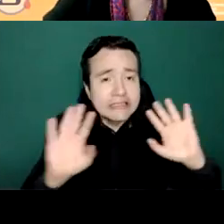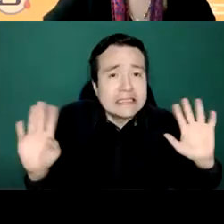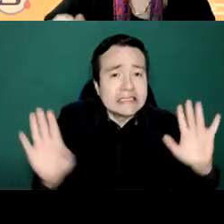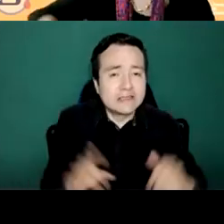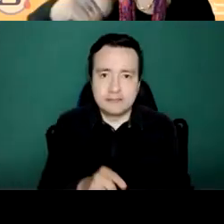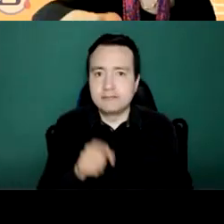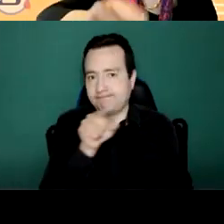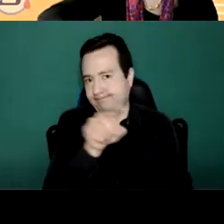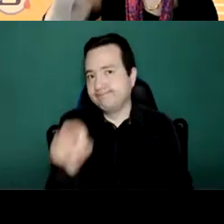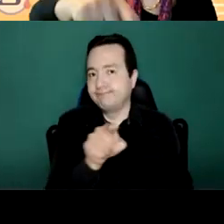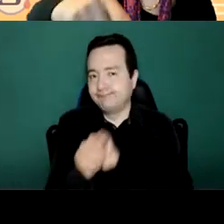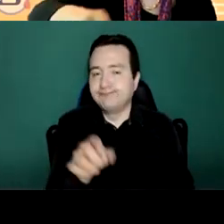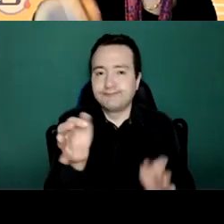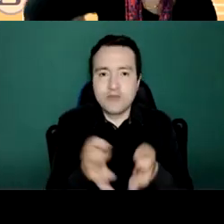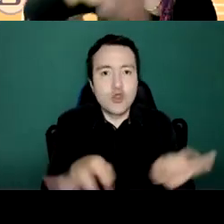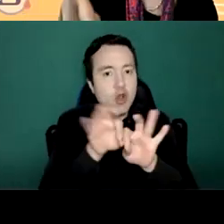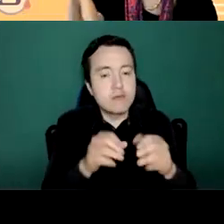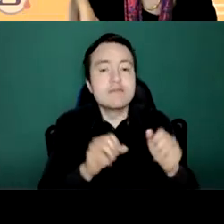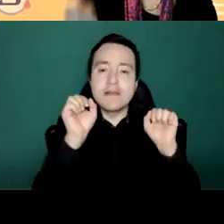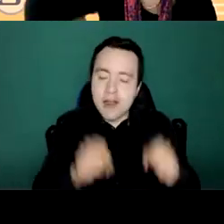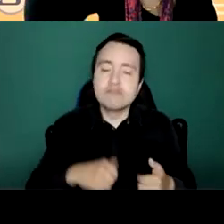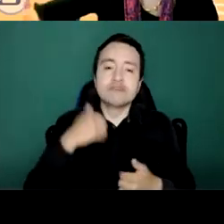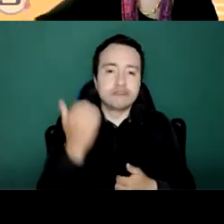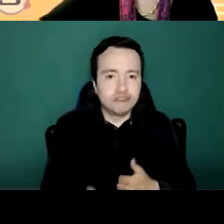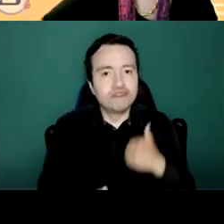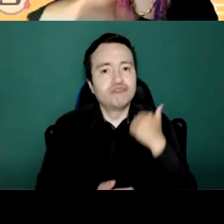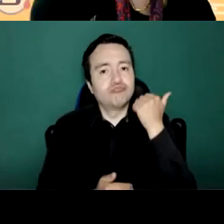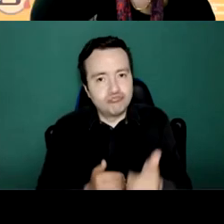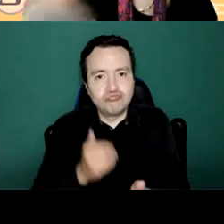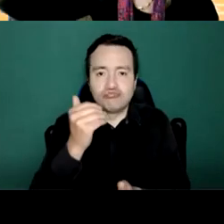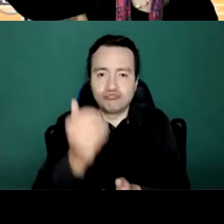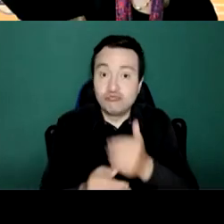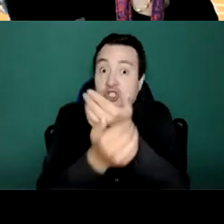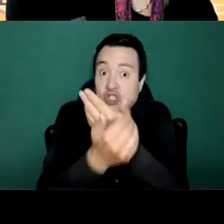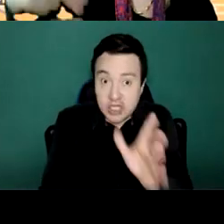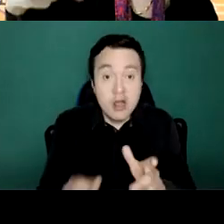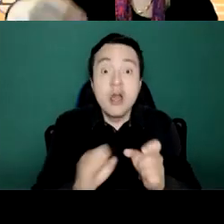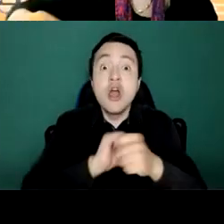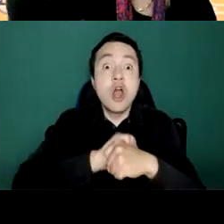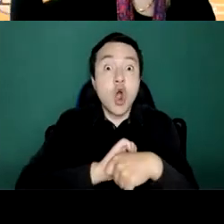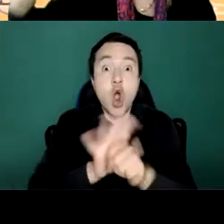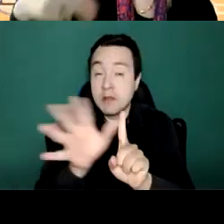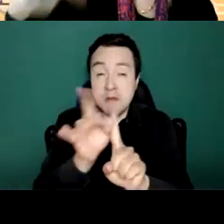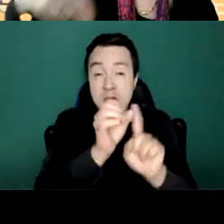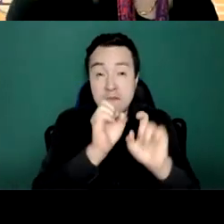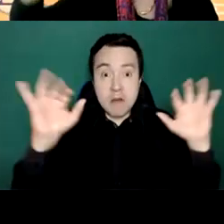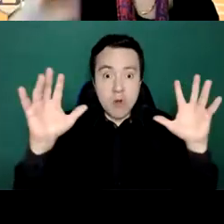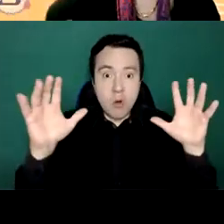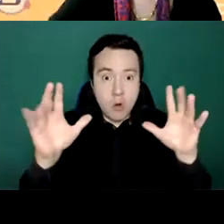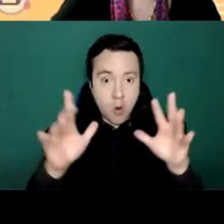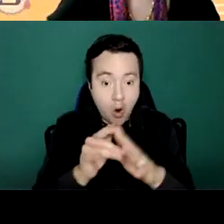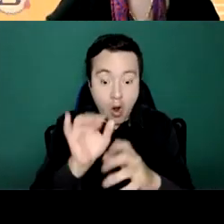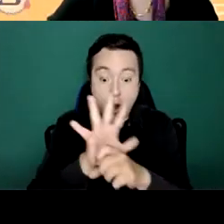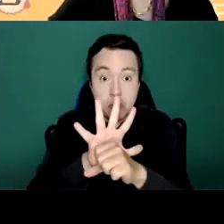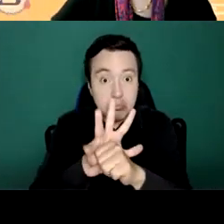taking into account basic elements this is a significant element so that once the emergency is over we